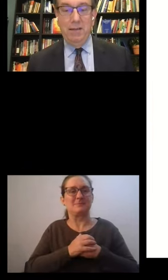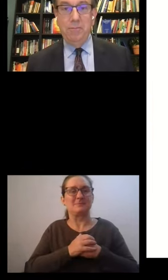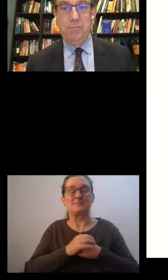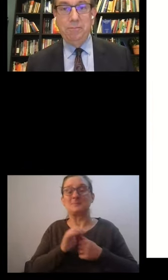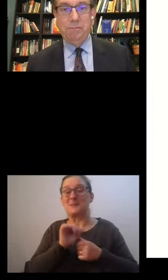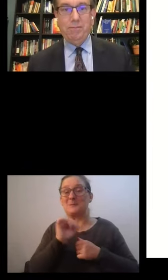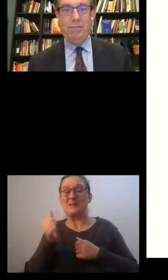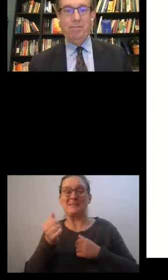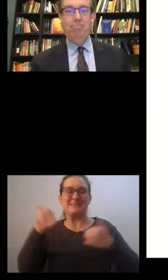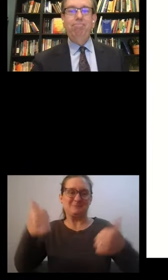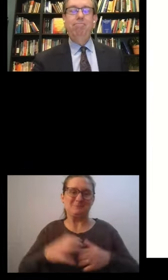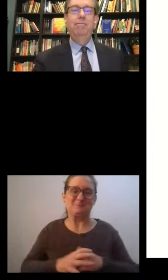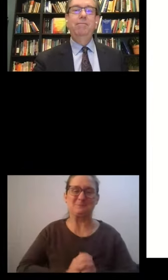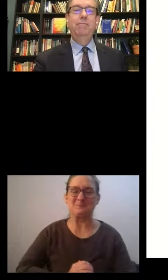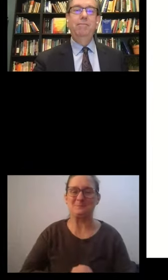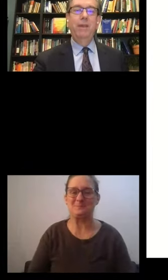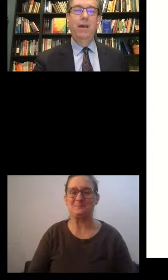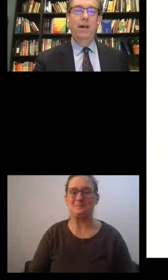please.